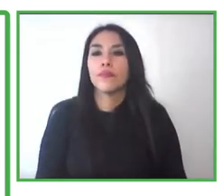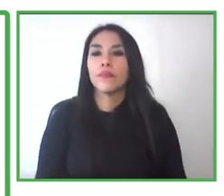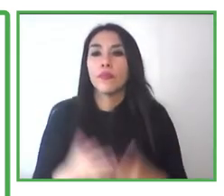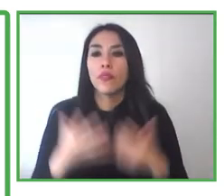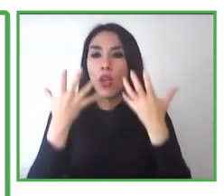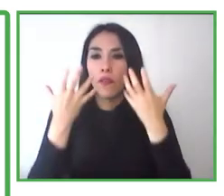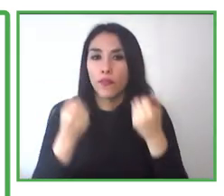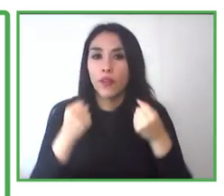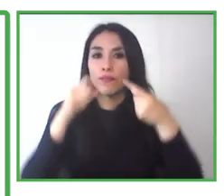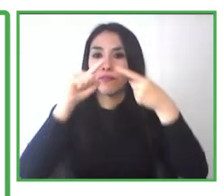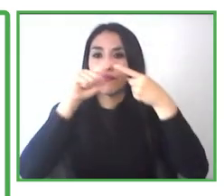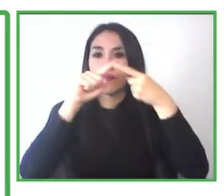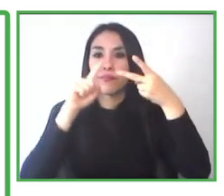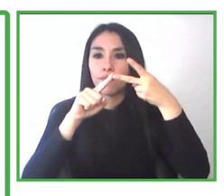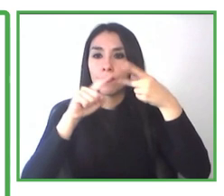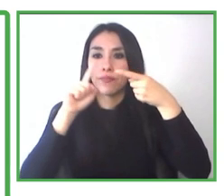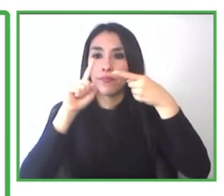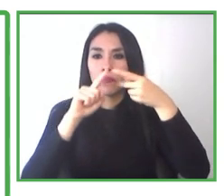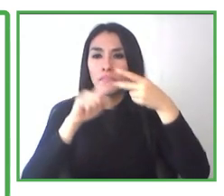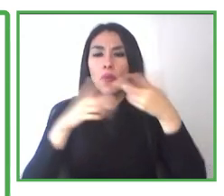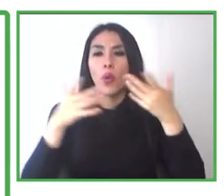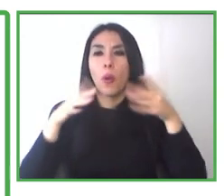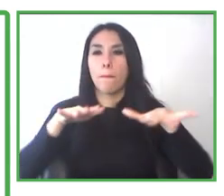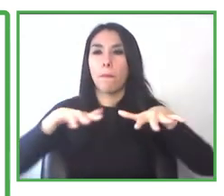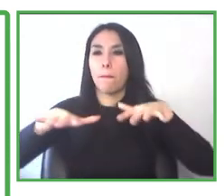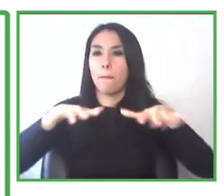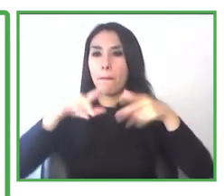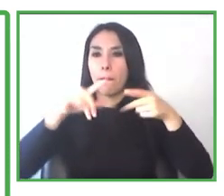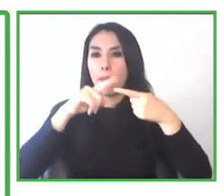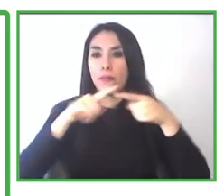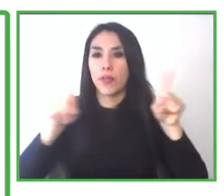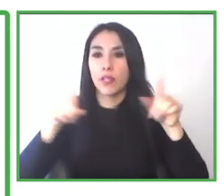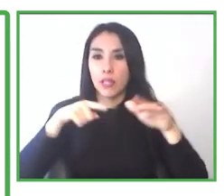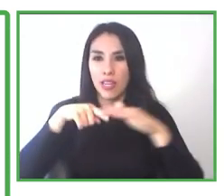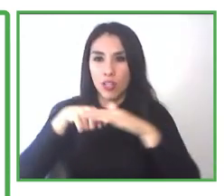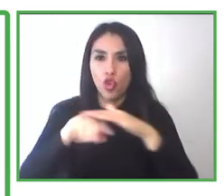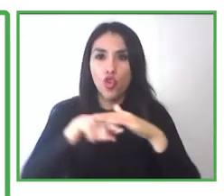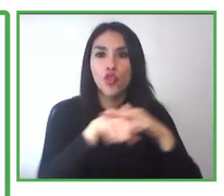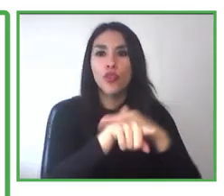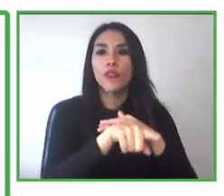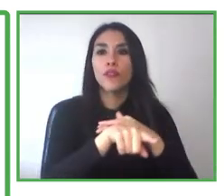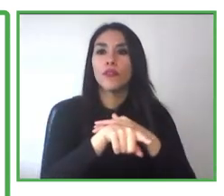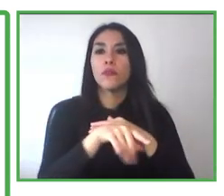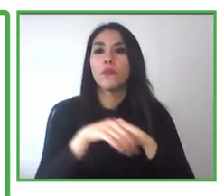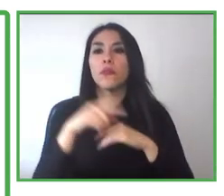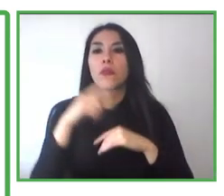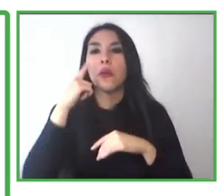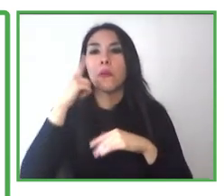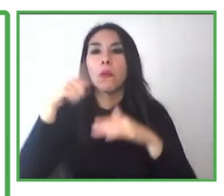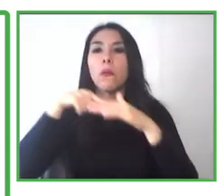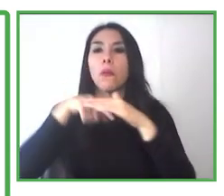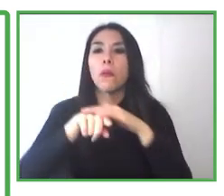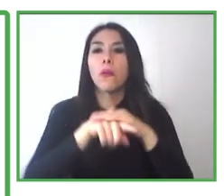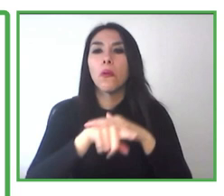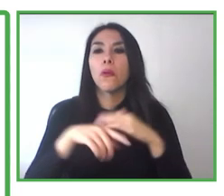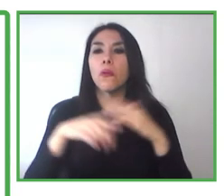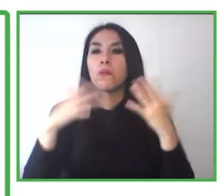two major elements here. One is accessibility, and we can consider the accessibility from the